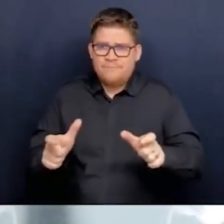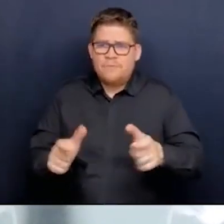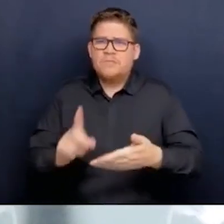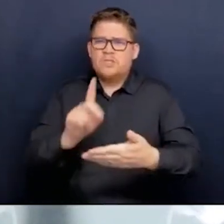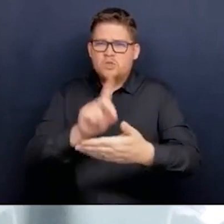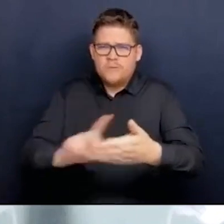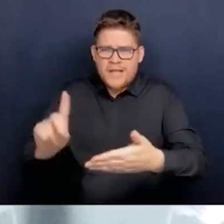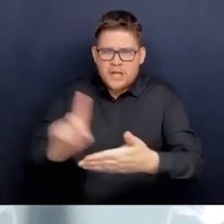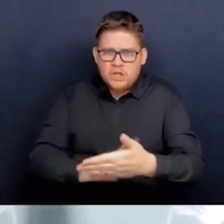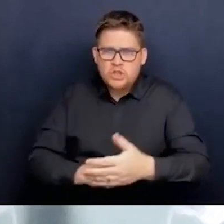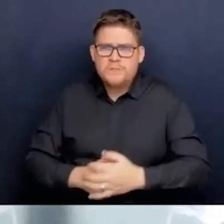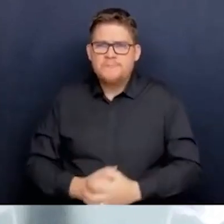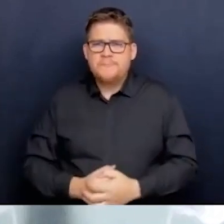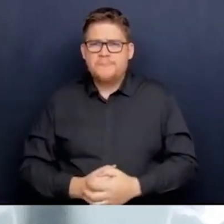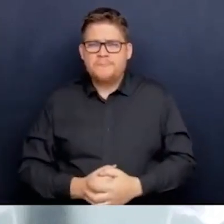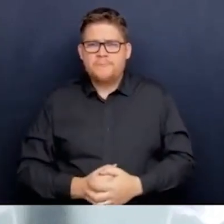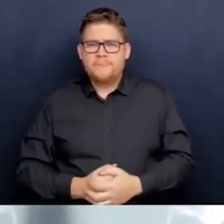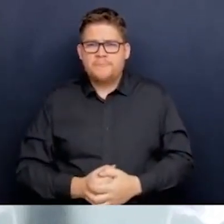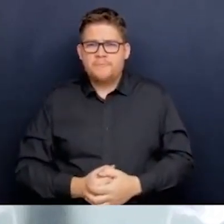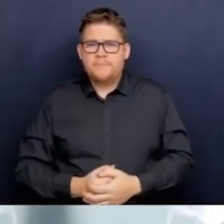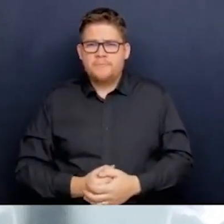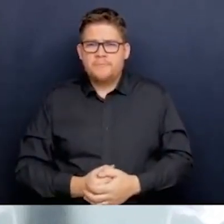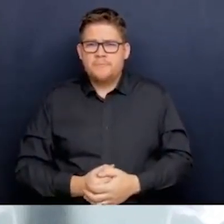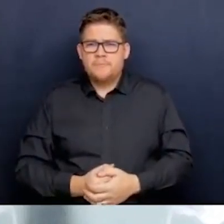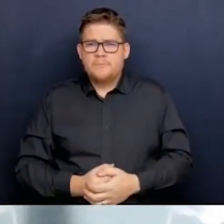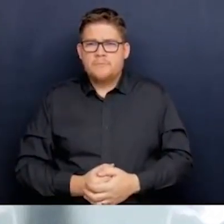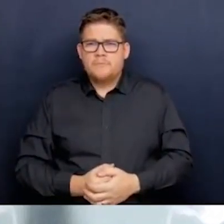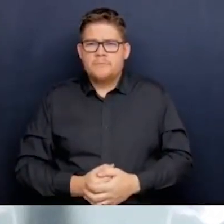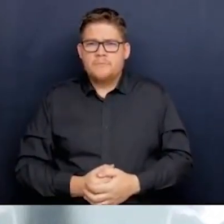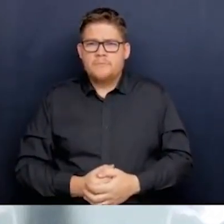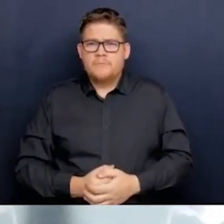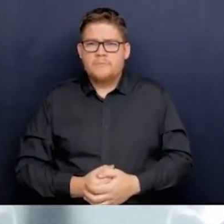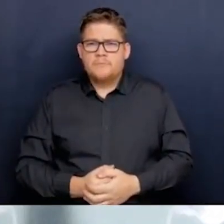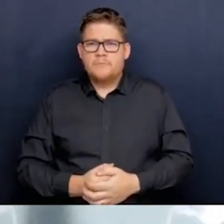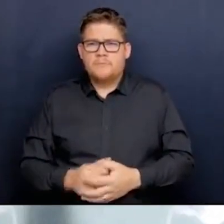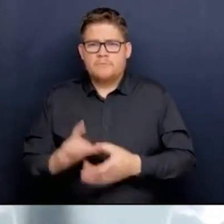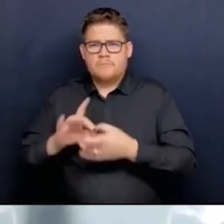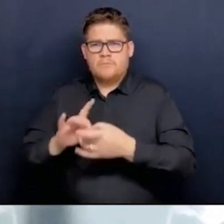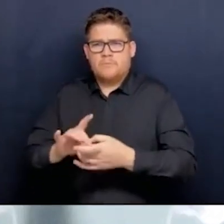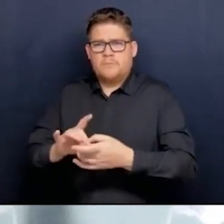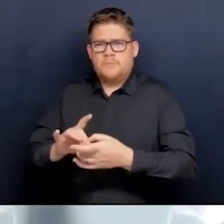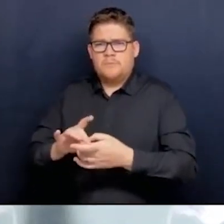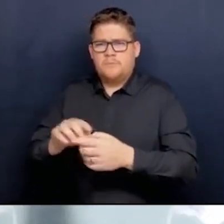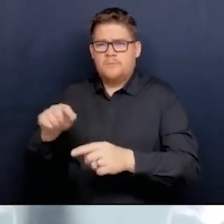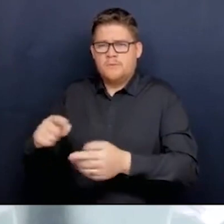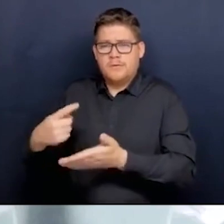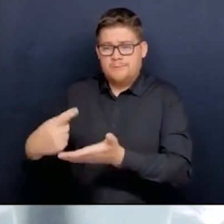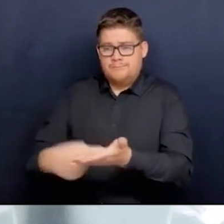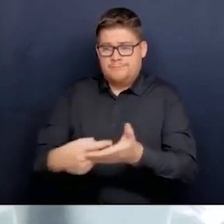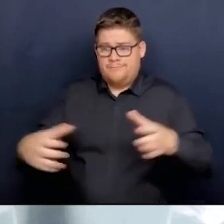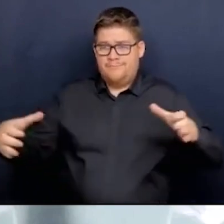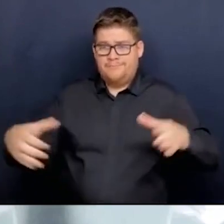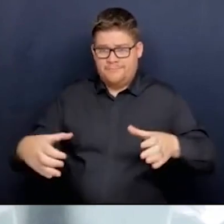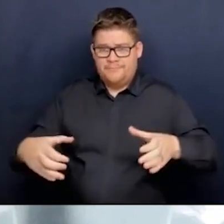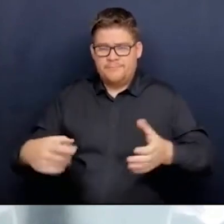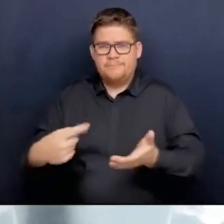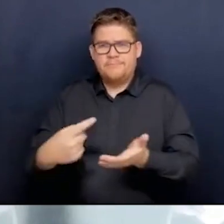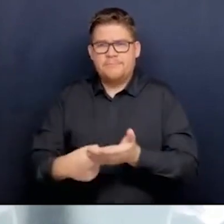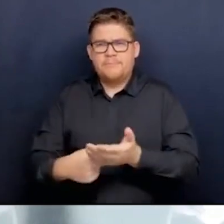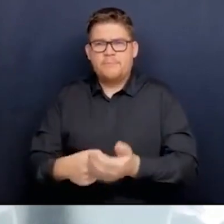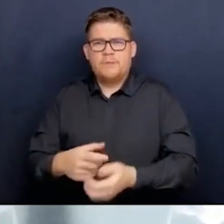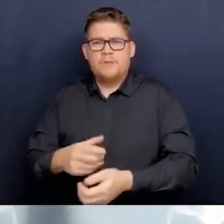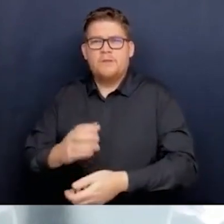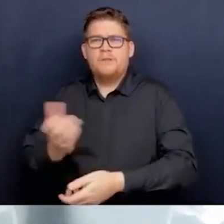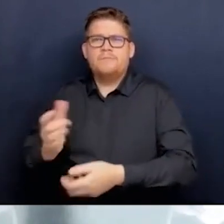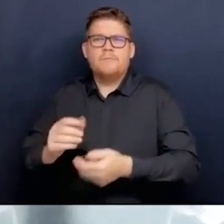The in plain sight report and the reconciliation act happened in the middle of our consultations around Bill 36. We improved